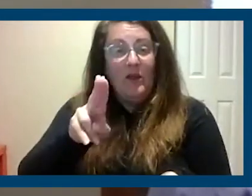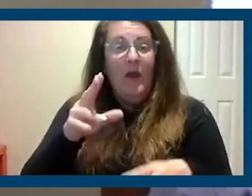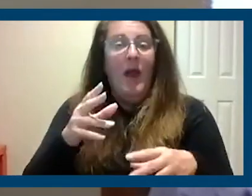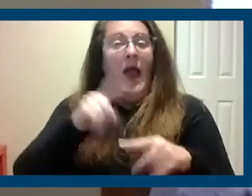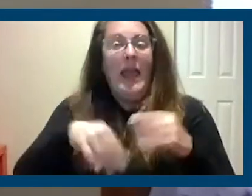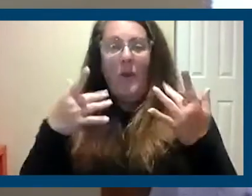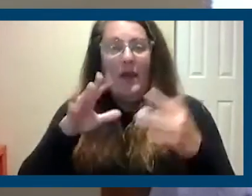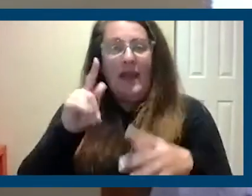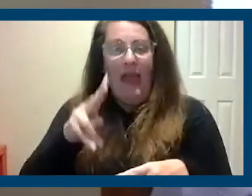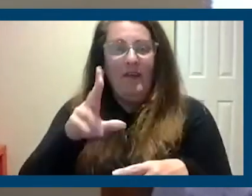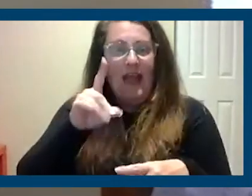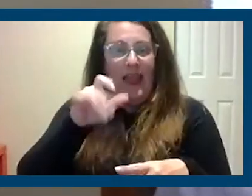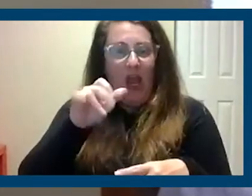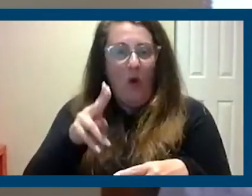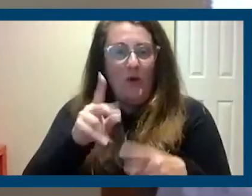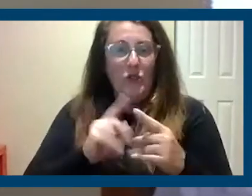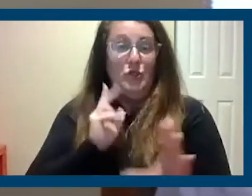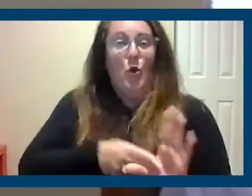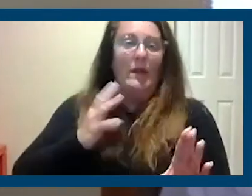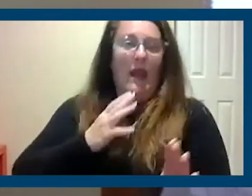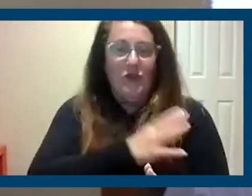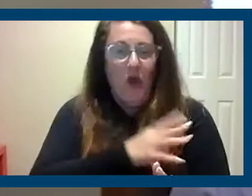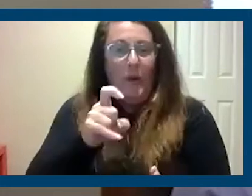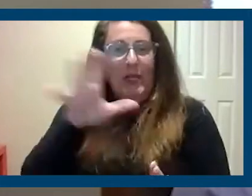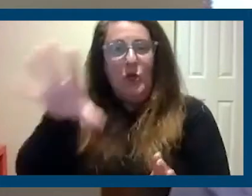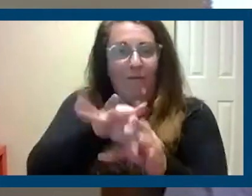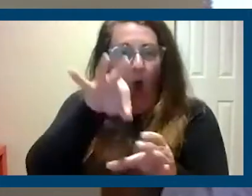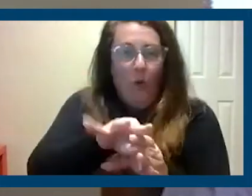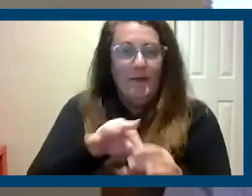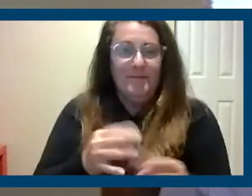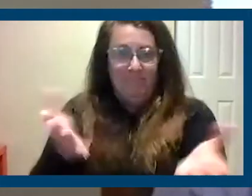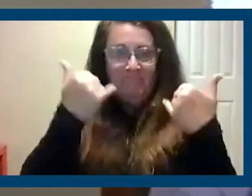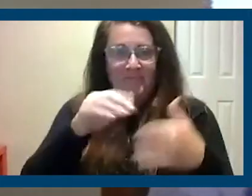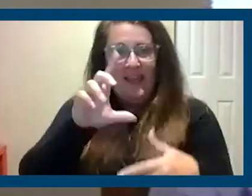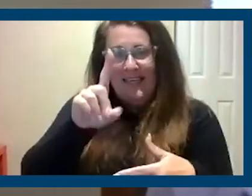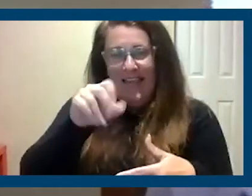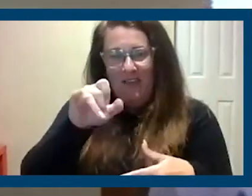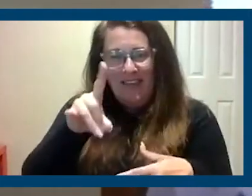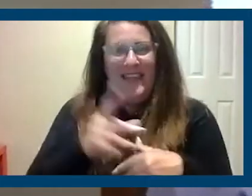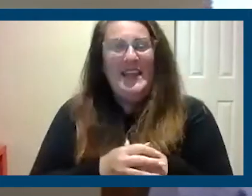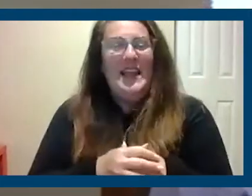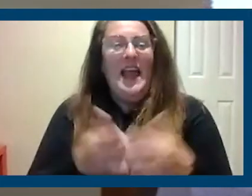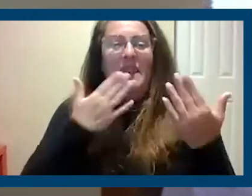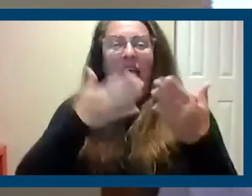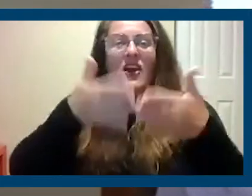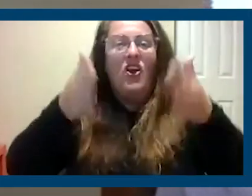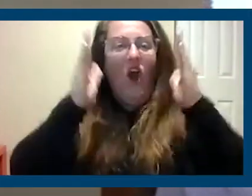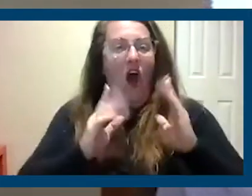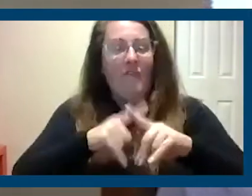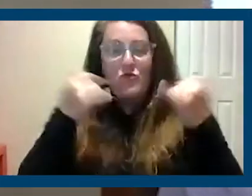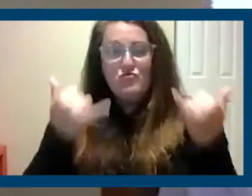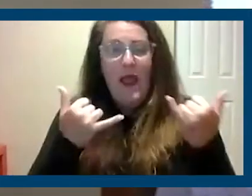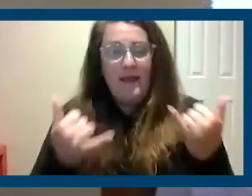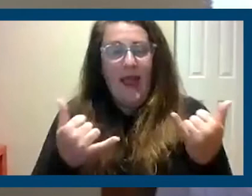because we definitely need his vote. We need that extra vote because let me tell you, you know, thank God for current rent control